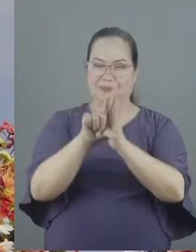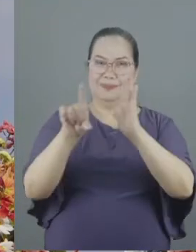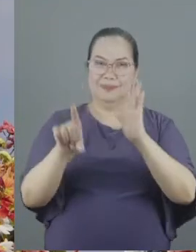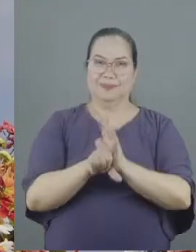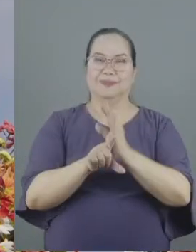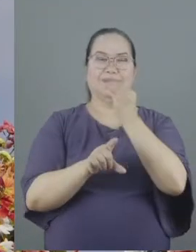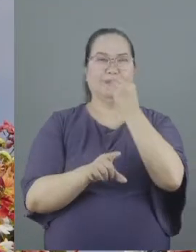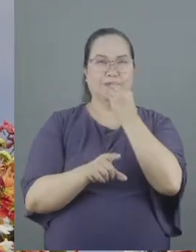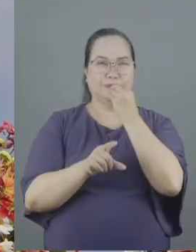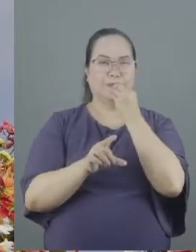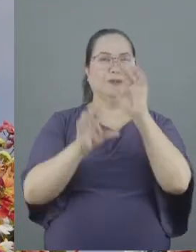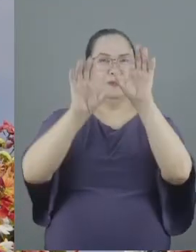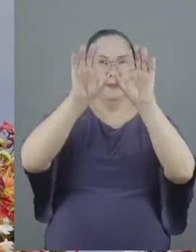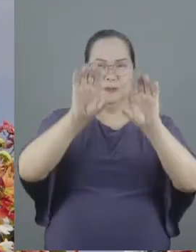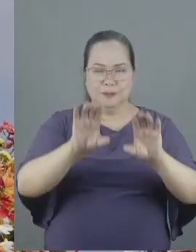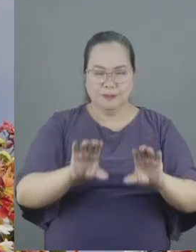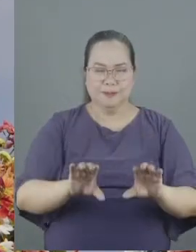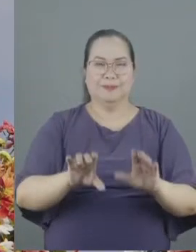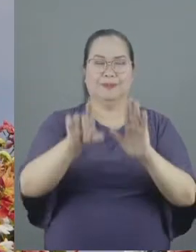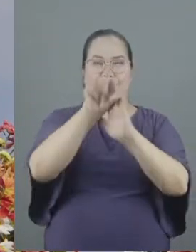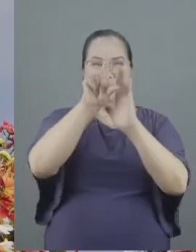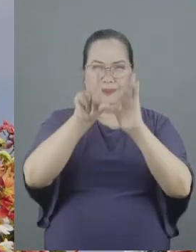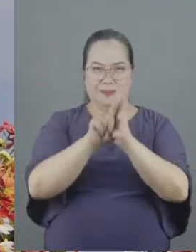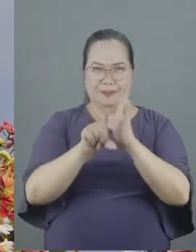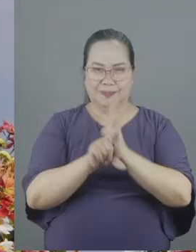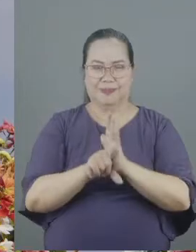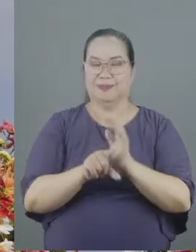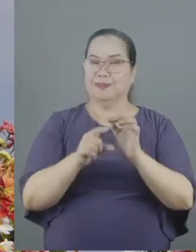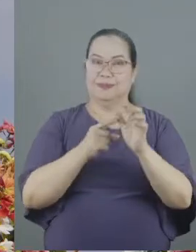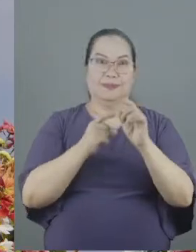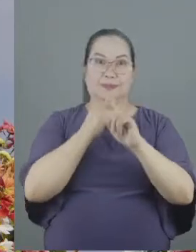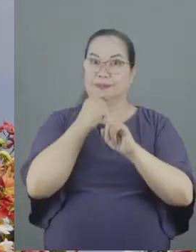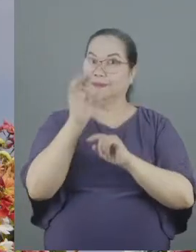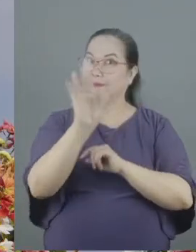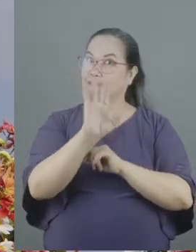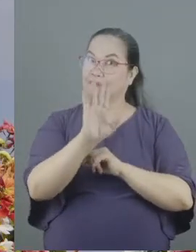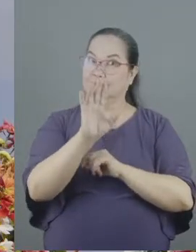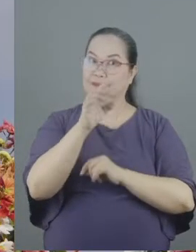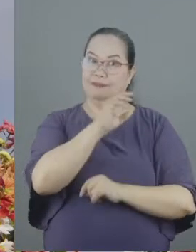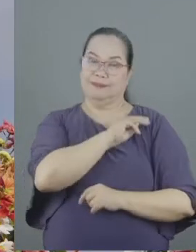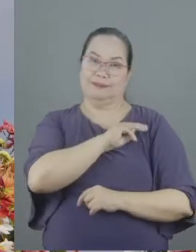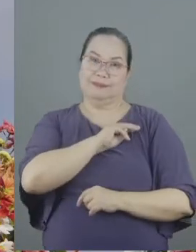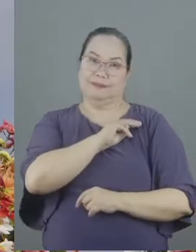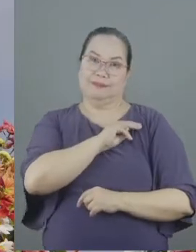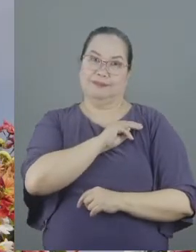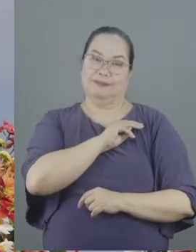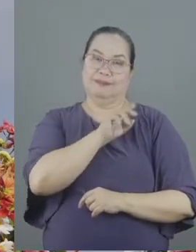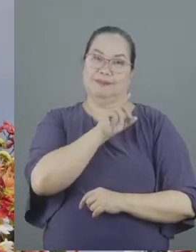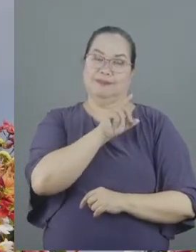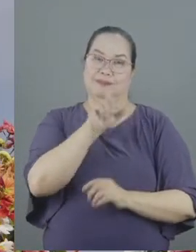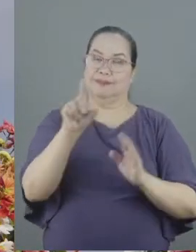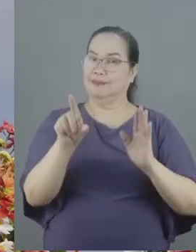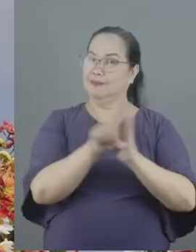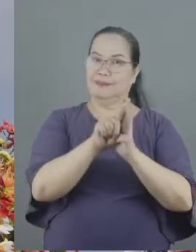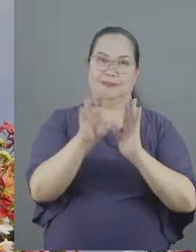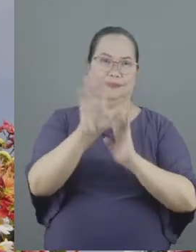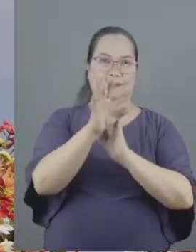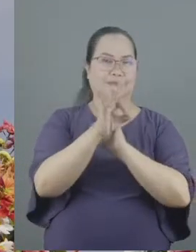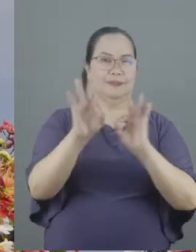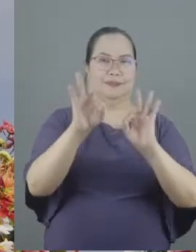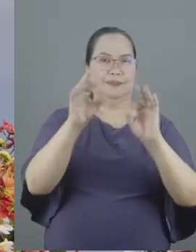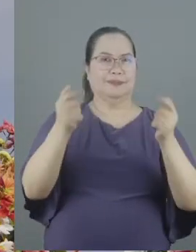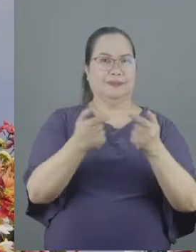ceremonial laws of the Old Testament but not from the moral law they're not free to sin because they're slaves to